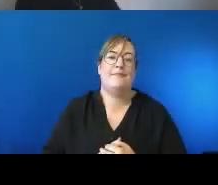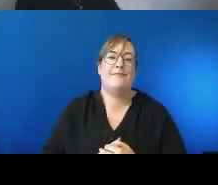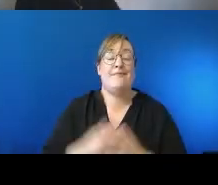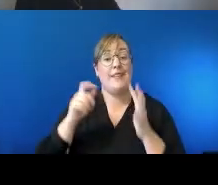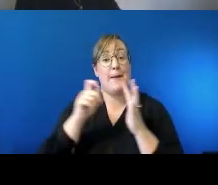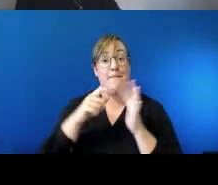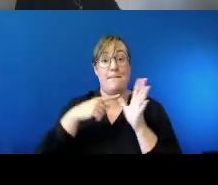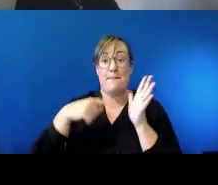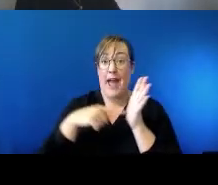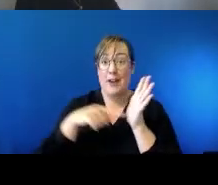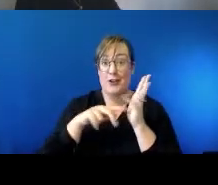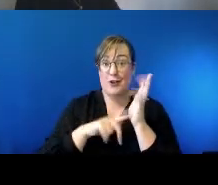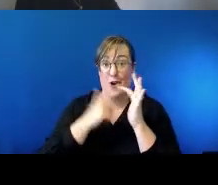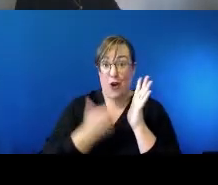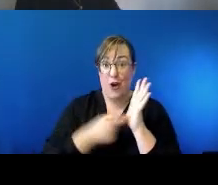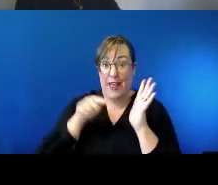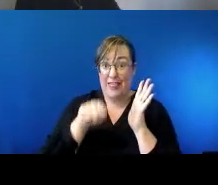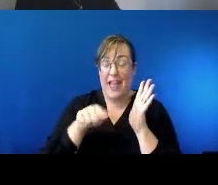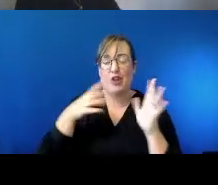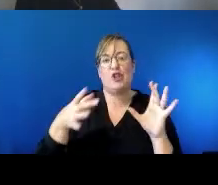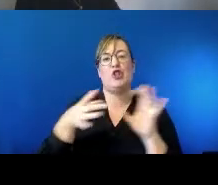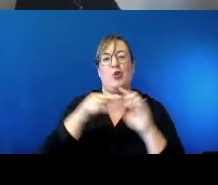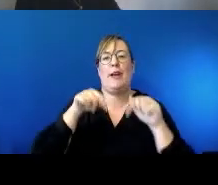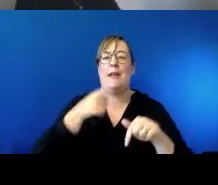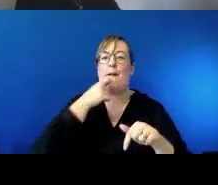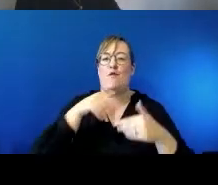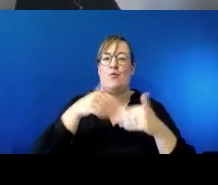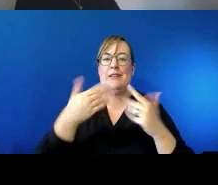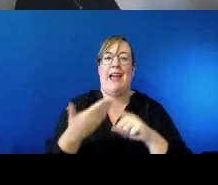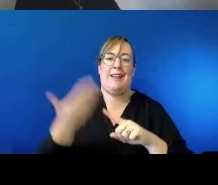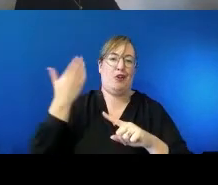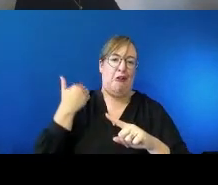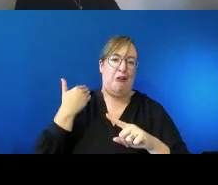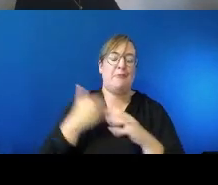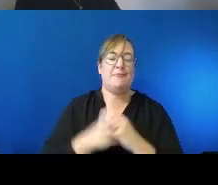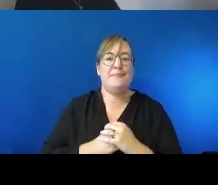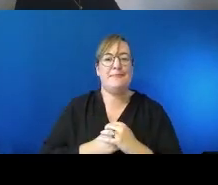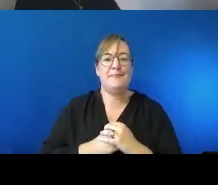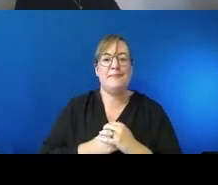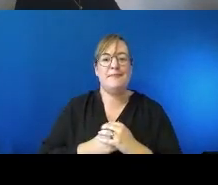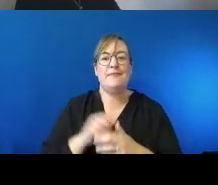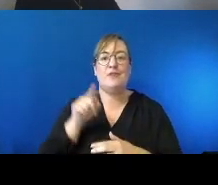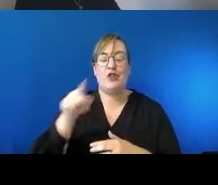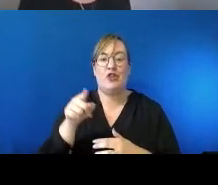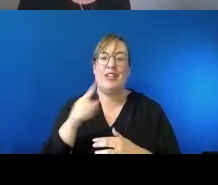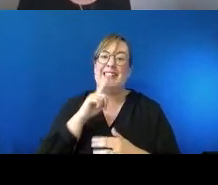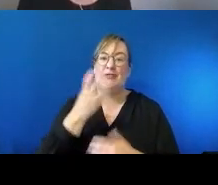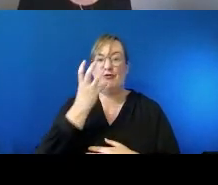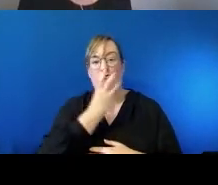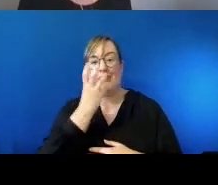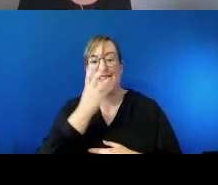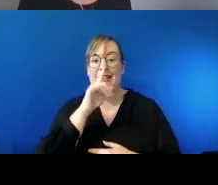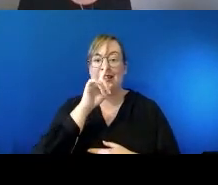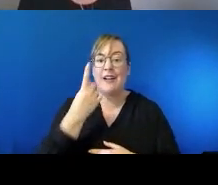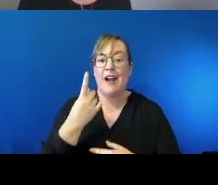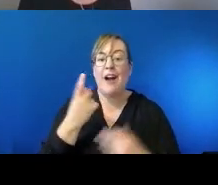Thank Thank joined me a few days ago before the conference got underway and she also sends her apologies for not being